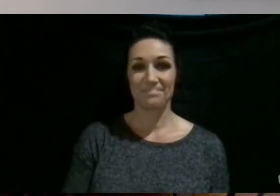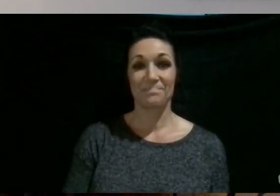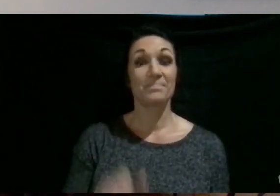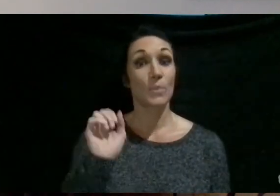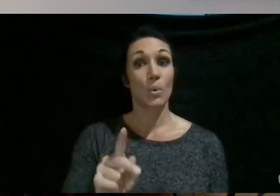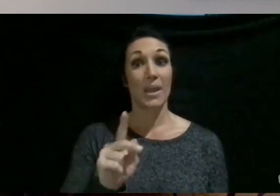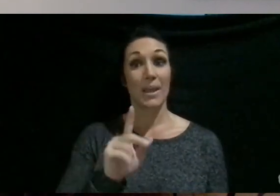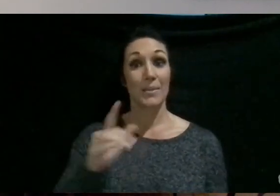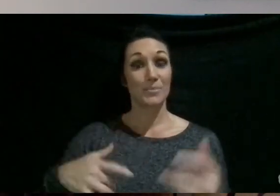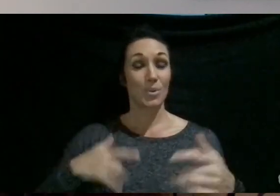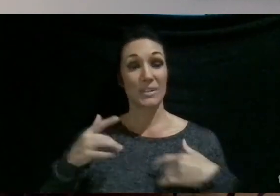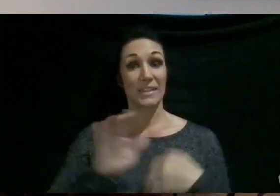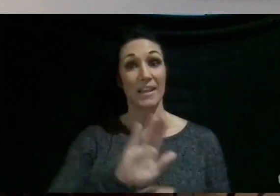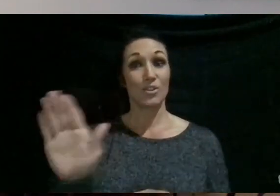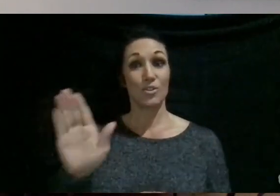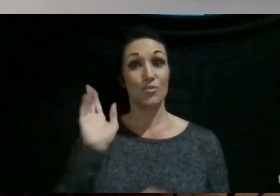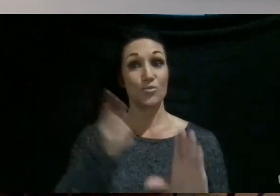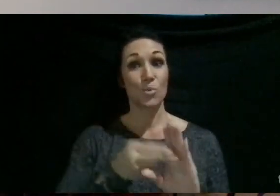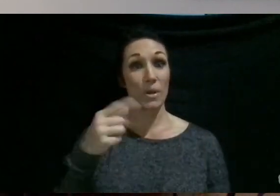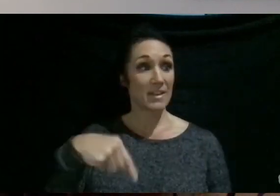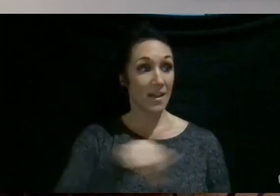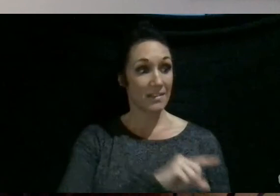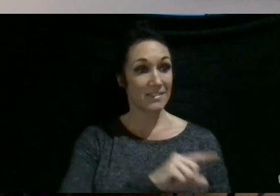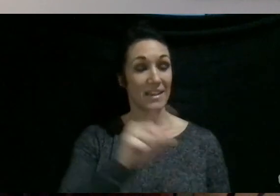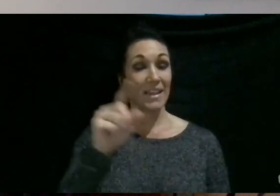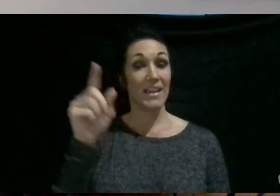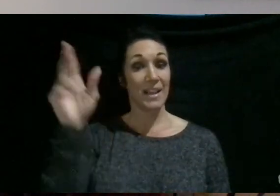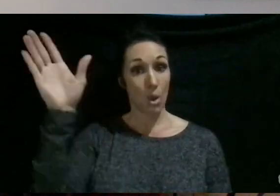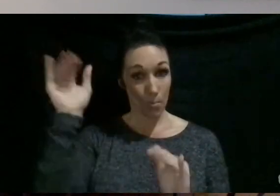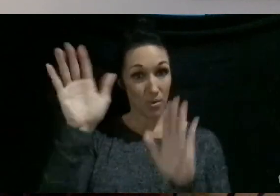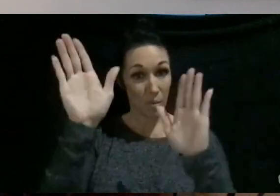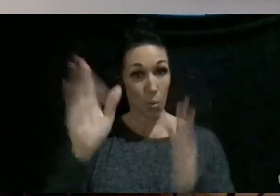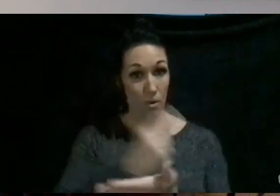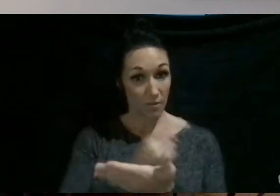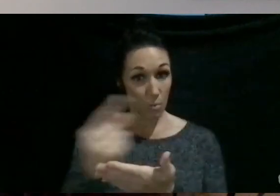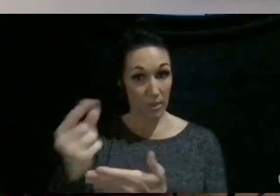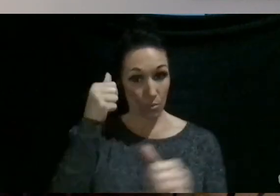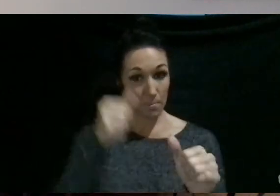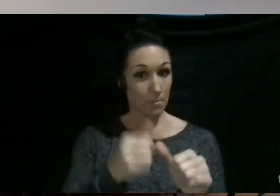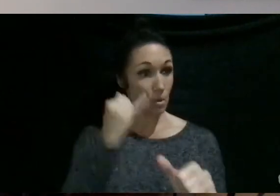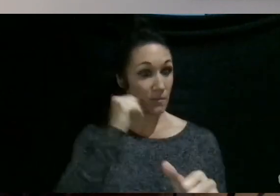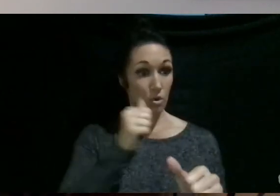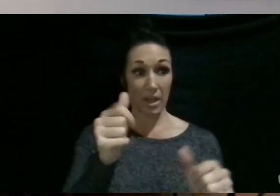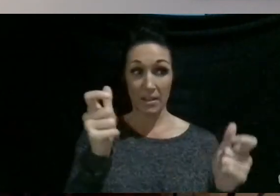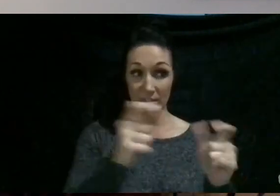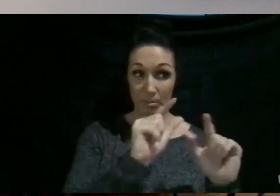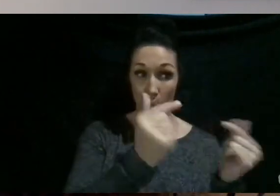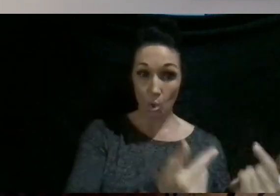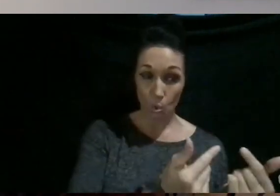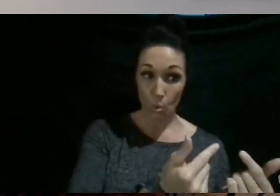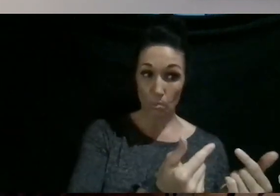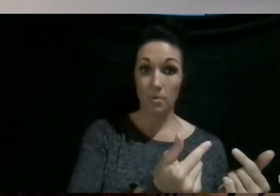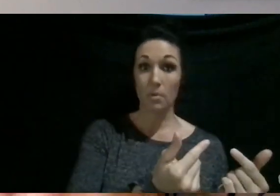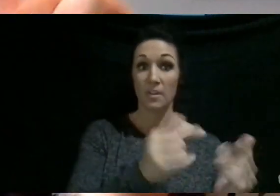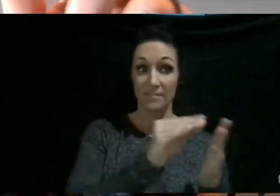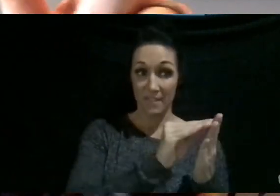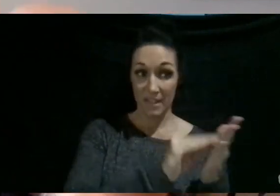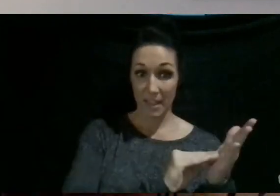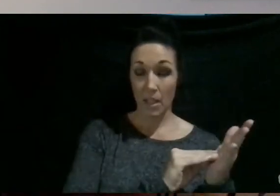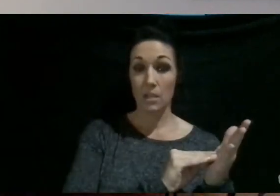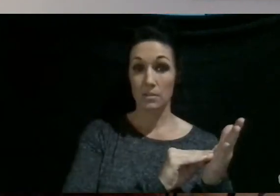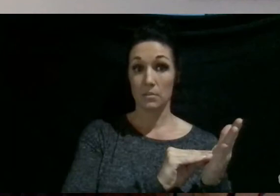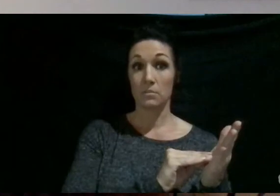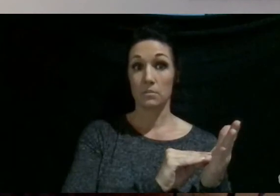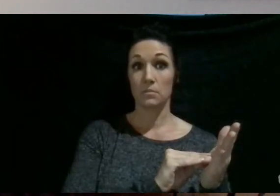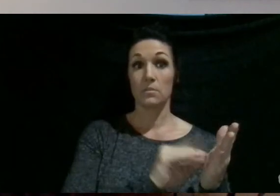Well, I'm so glad you guys joined us, and I hope that you have a wonderful week. Remember, if you're not in a small group, fill out that, go to that